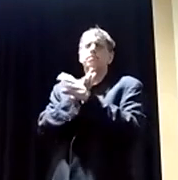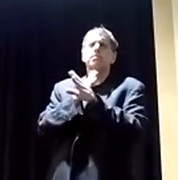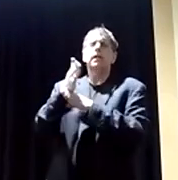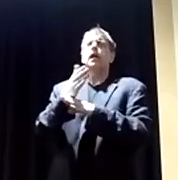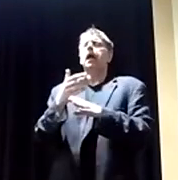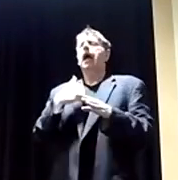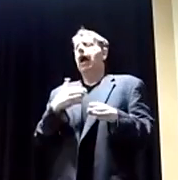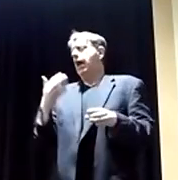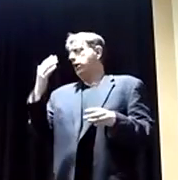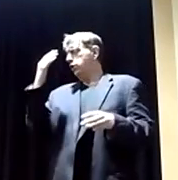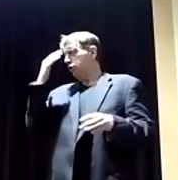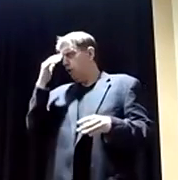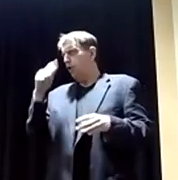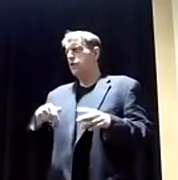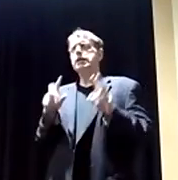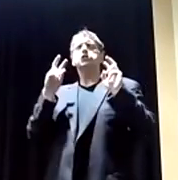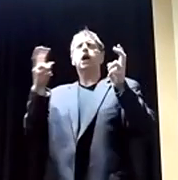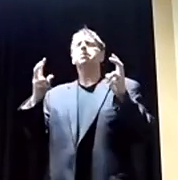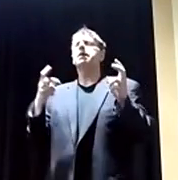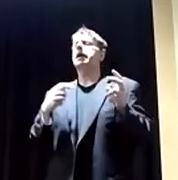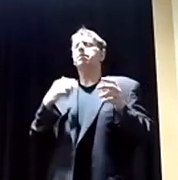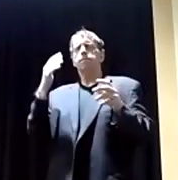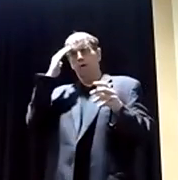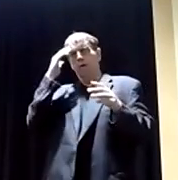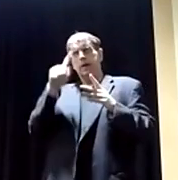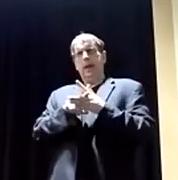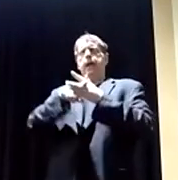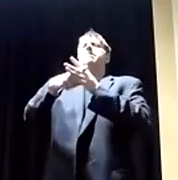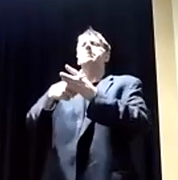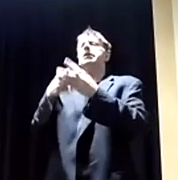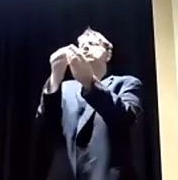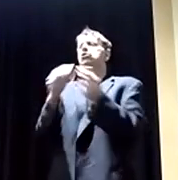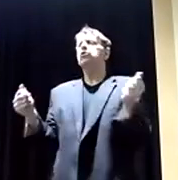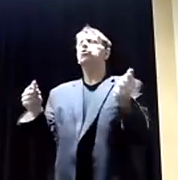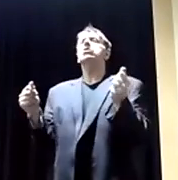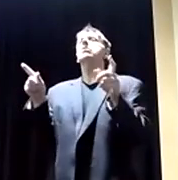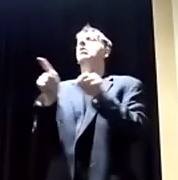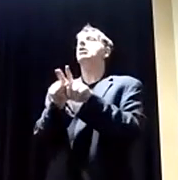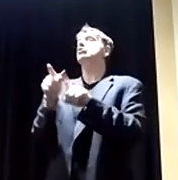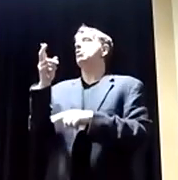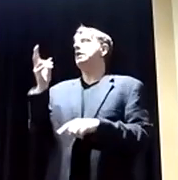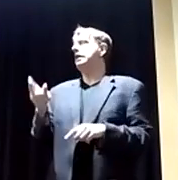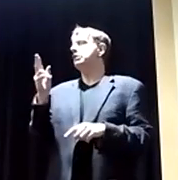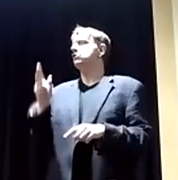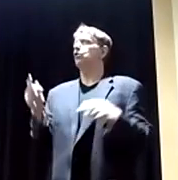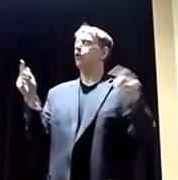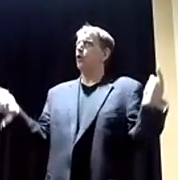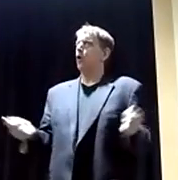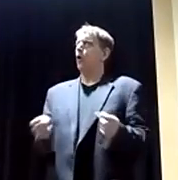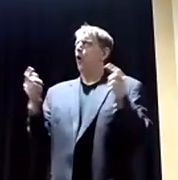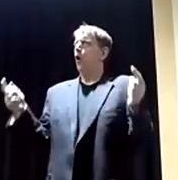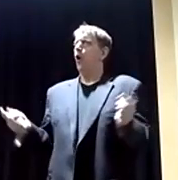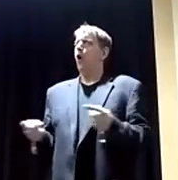know and actually was very successful in implementing as well, too. But there also is an element there of historical harm that deserves redress.